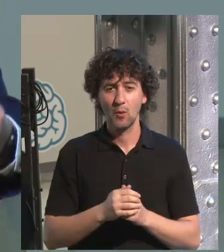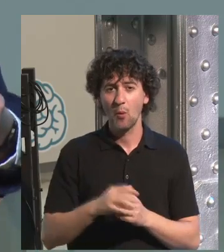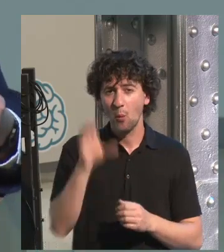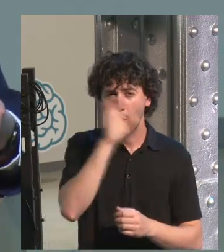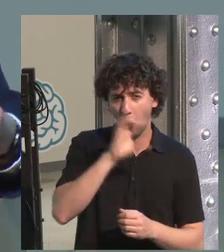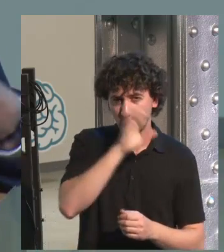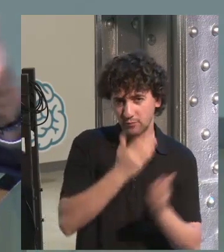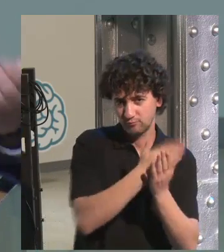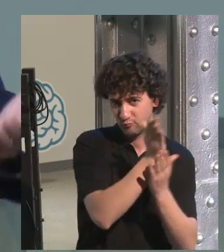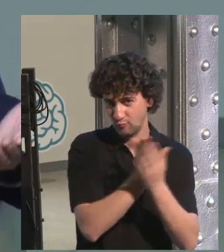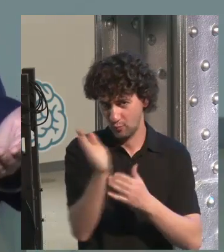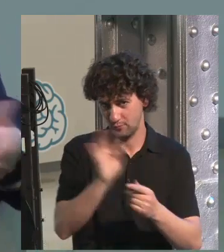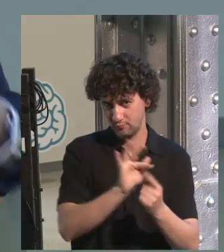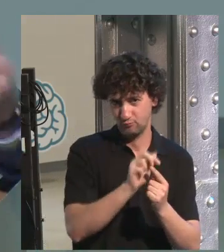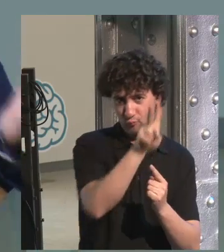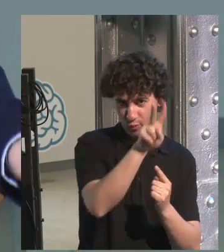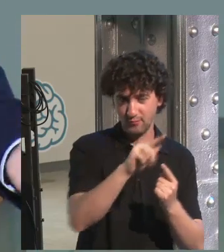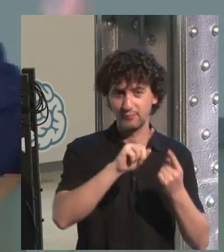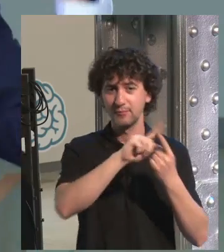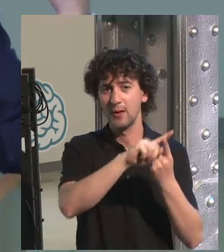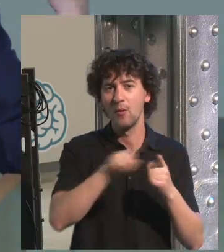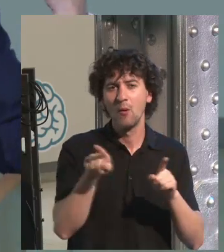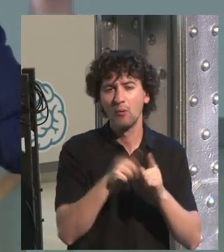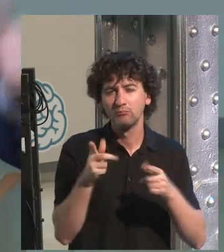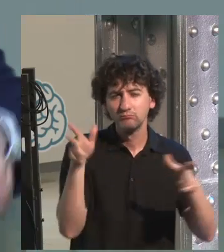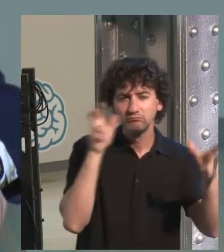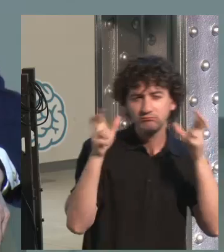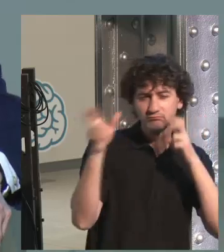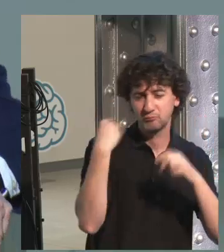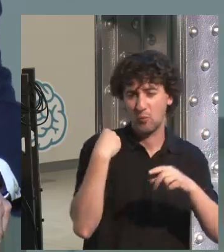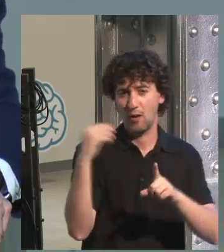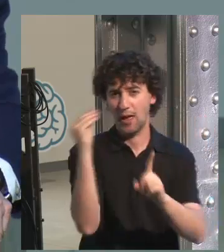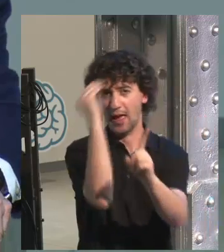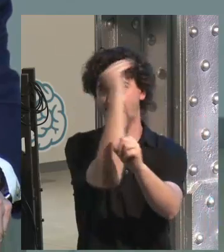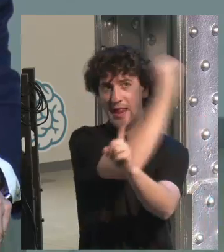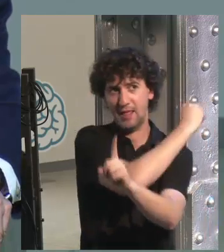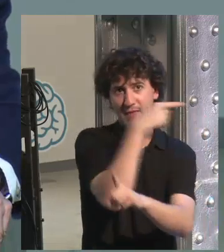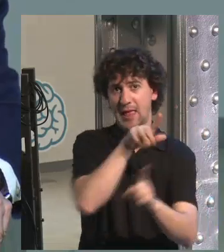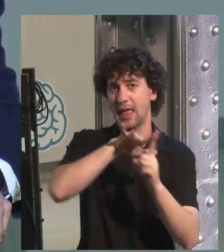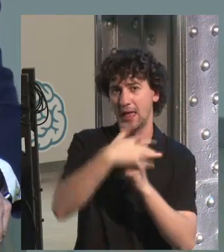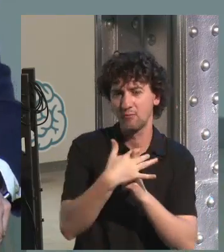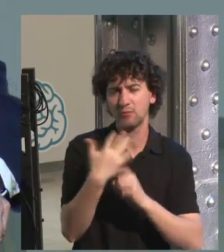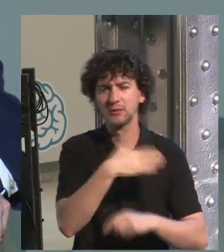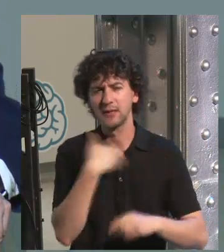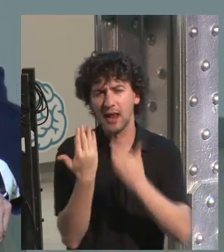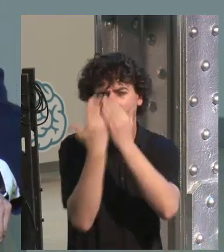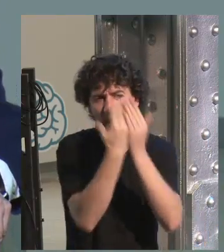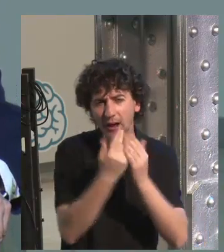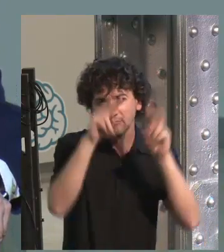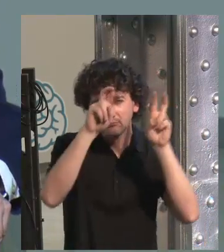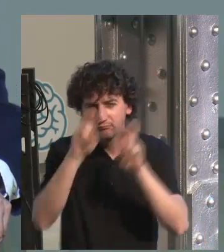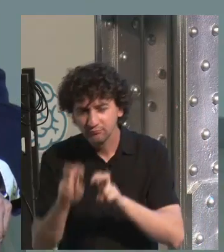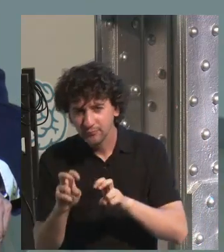for everything. And this is a perceptual and diverse phenomena.